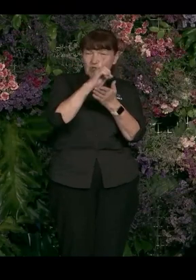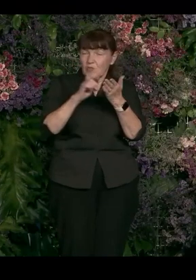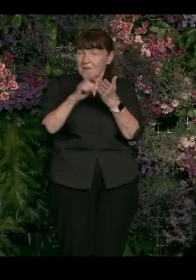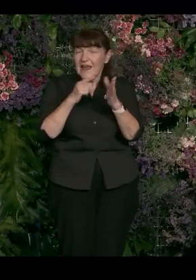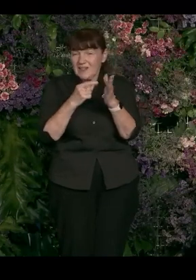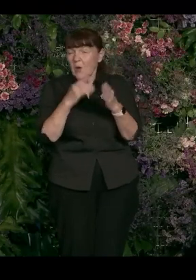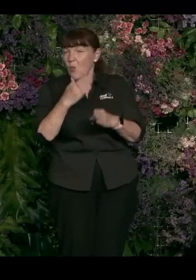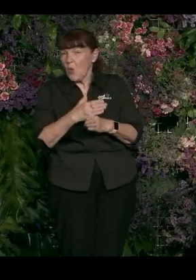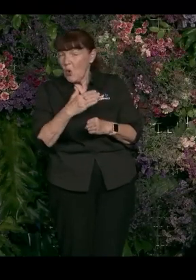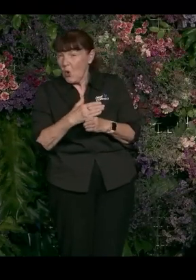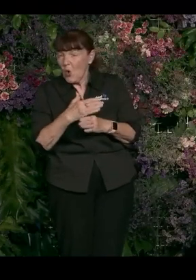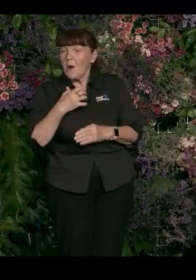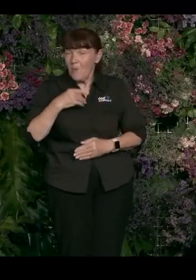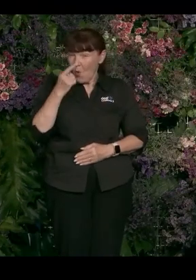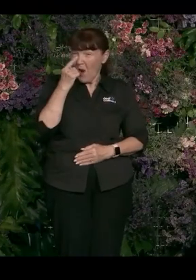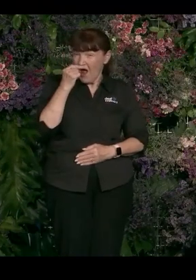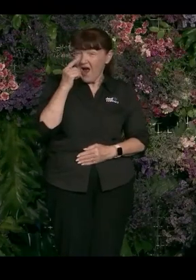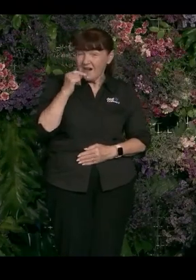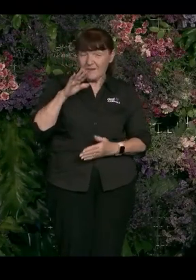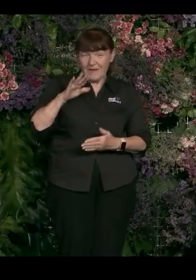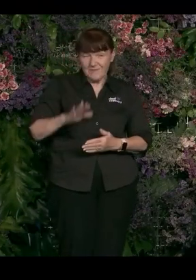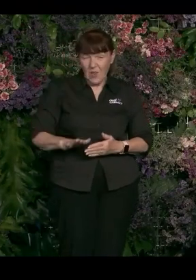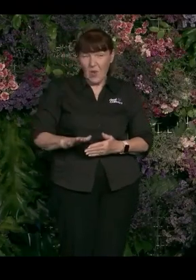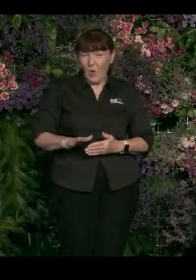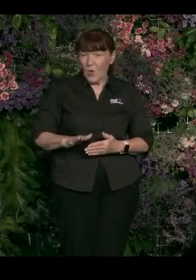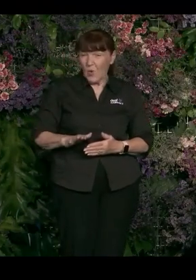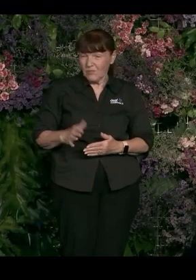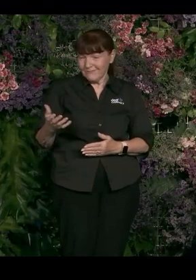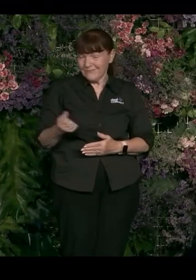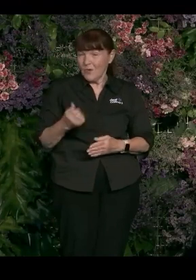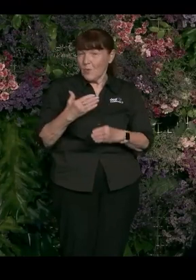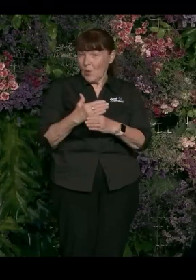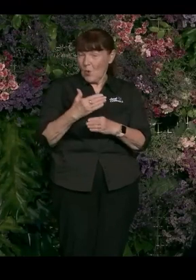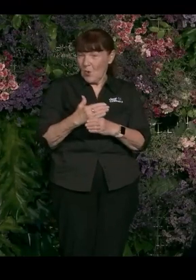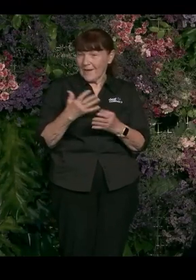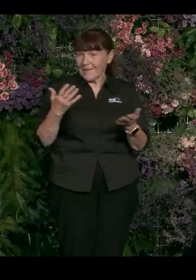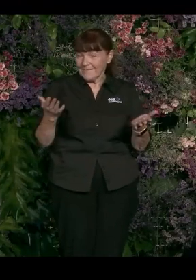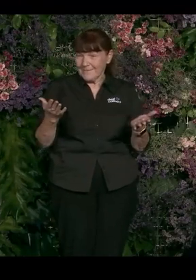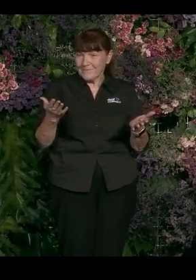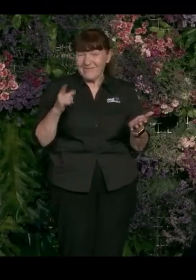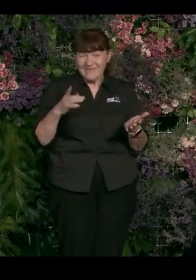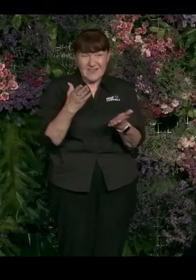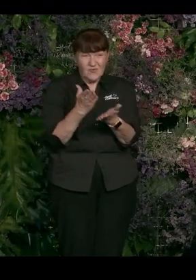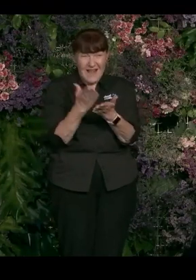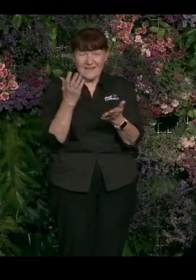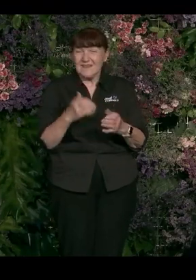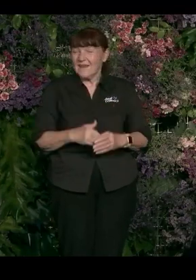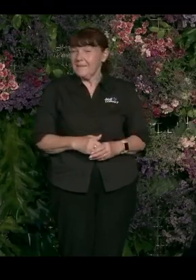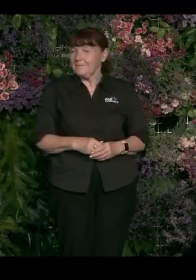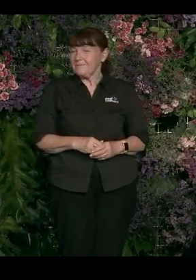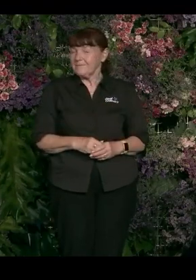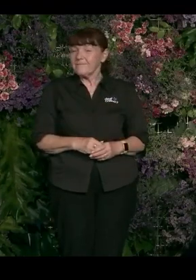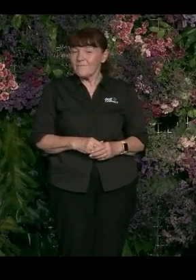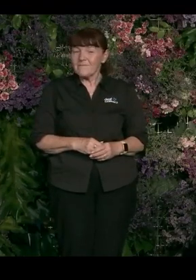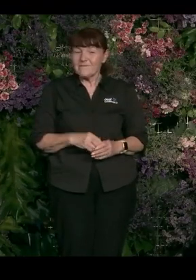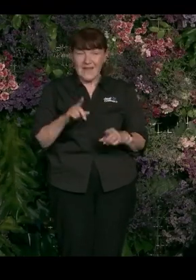you're more likely to be in lower paid and more insecure work if you're a queer worker. I mean, that's the reality. And so